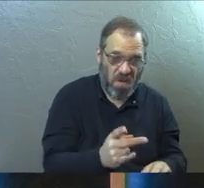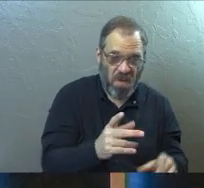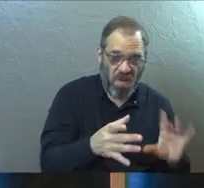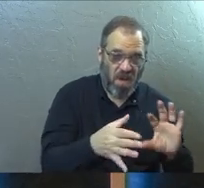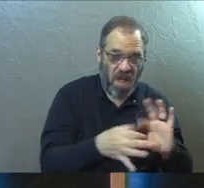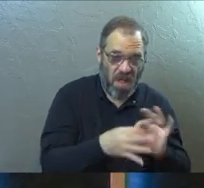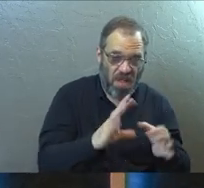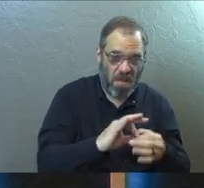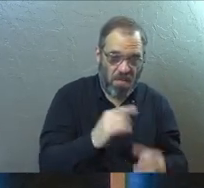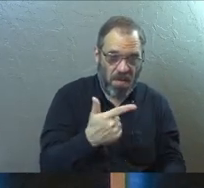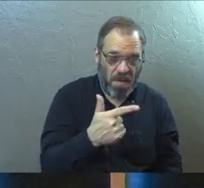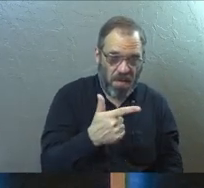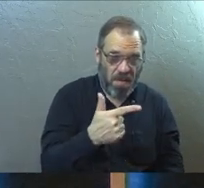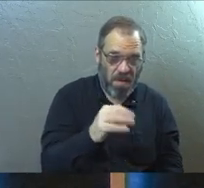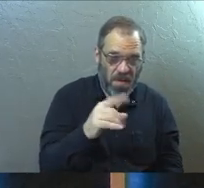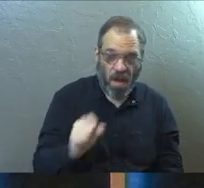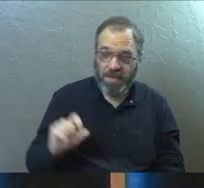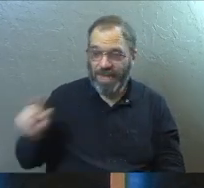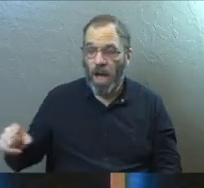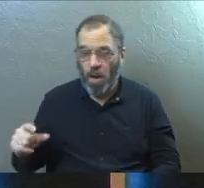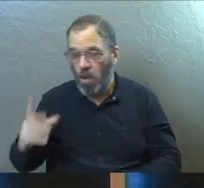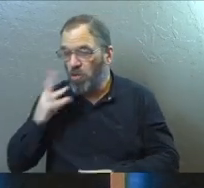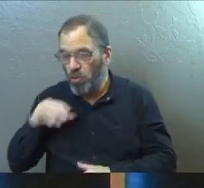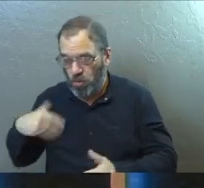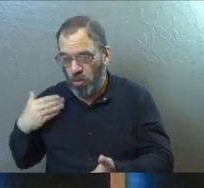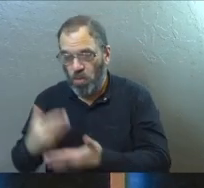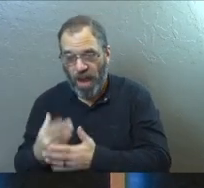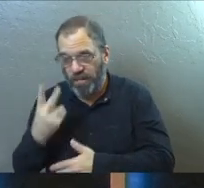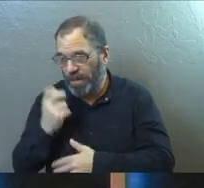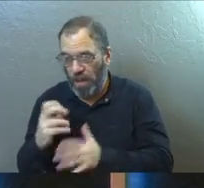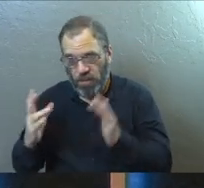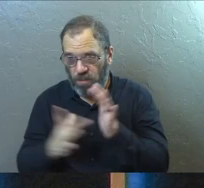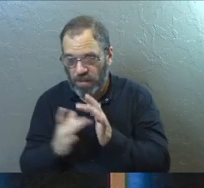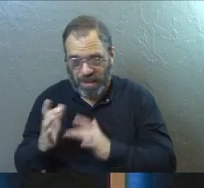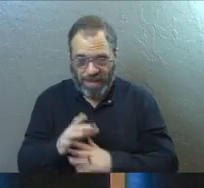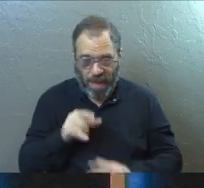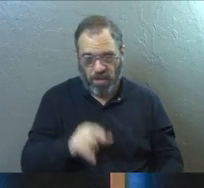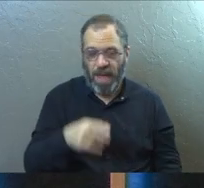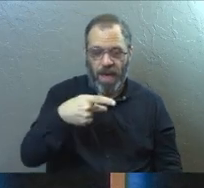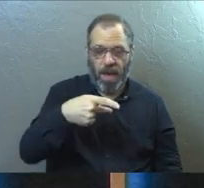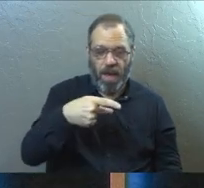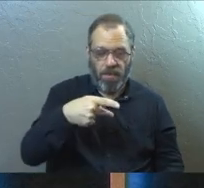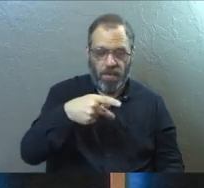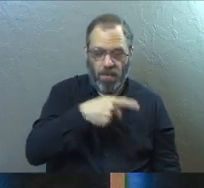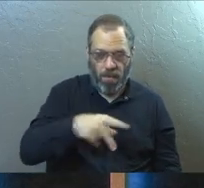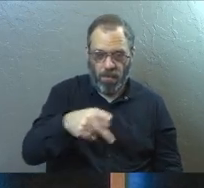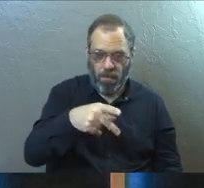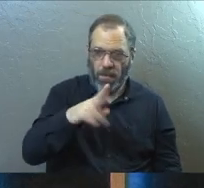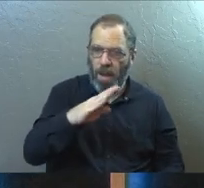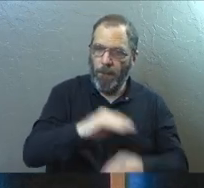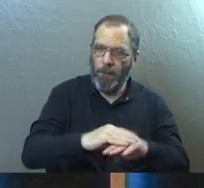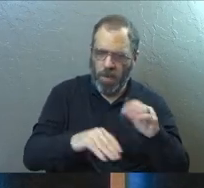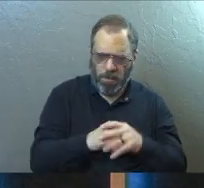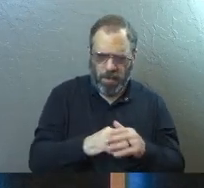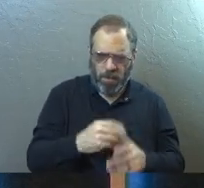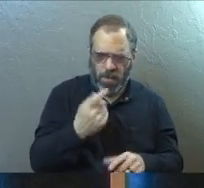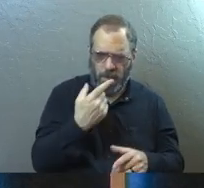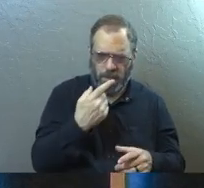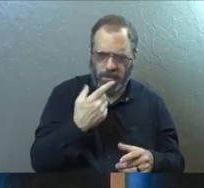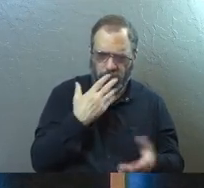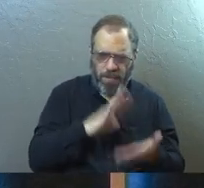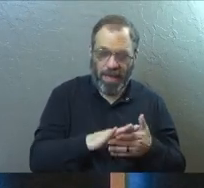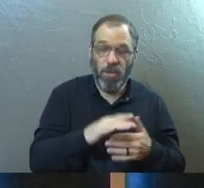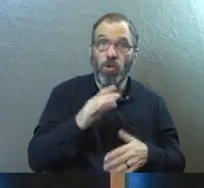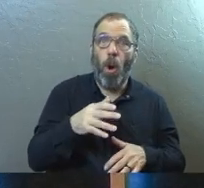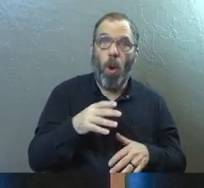Now the Jews arrive who don't believe in Jesus and are like, Paul and Barnabas are bad guys and they actually win the day. And so they stoned